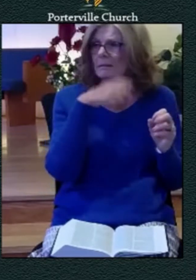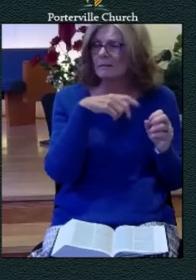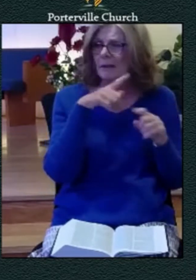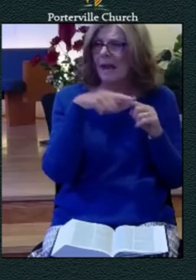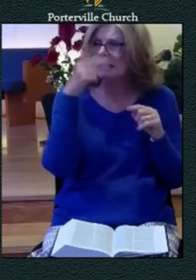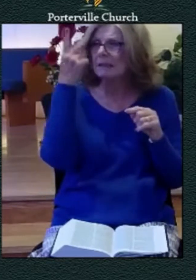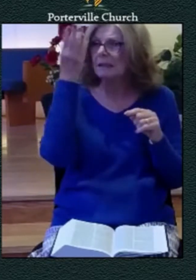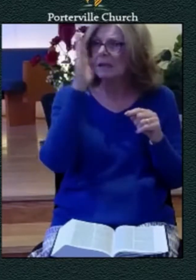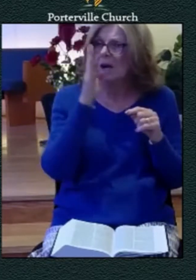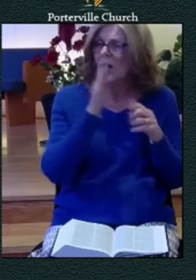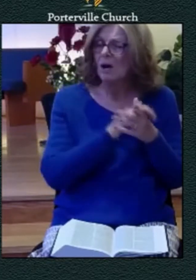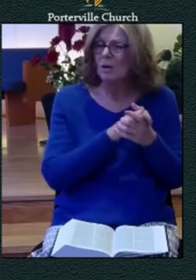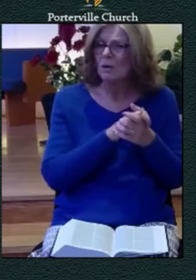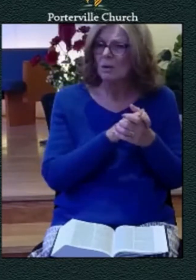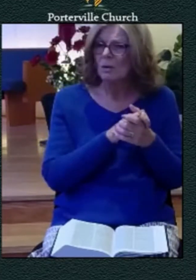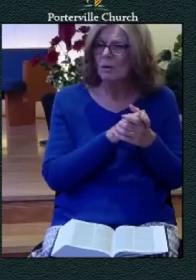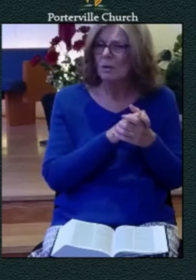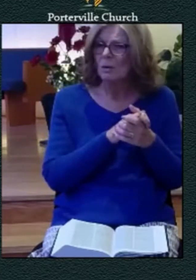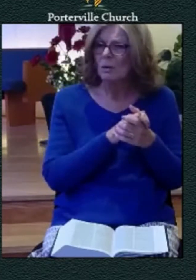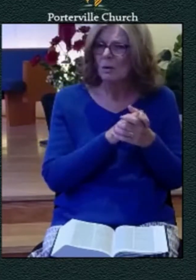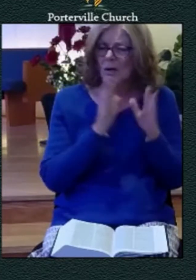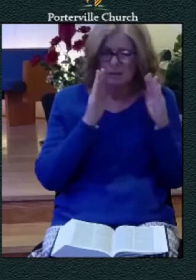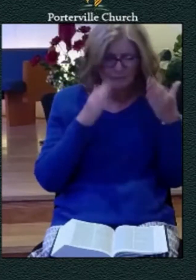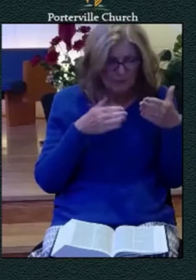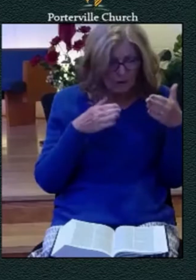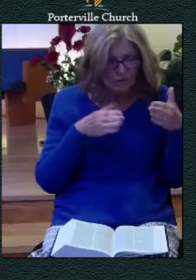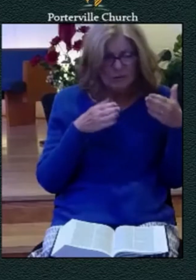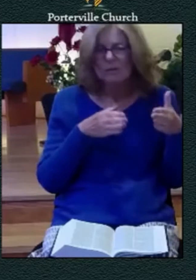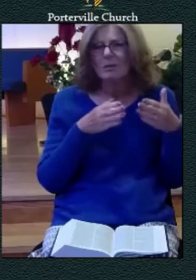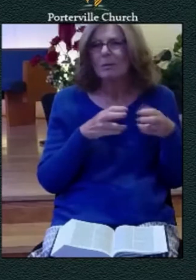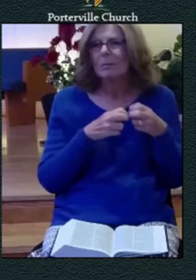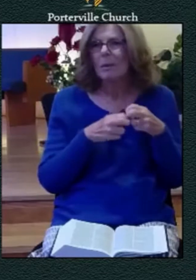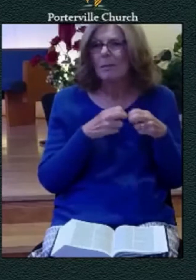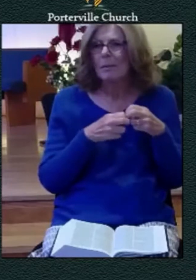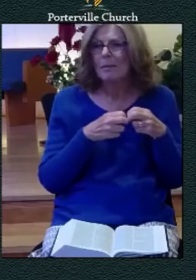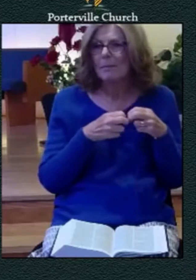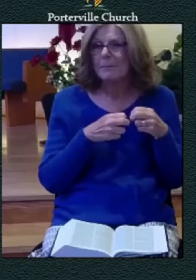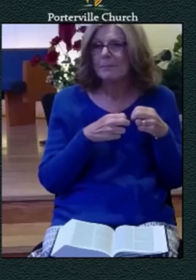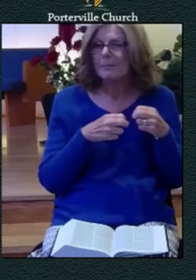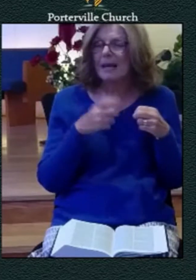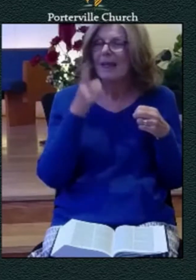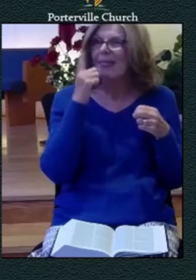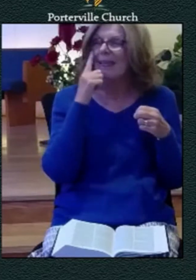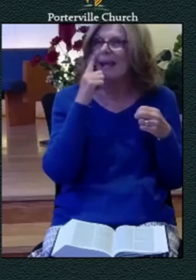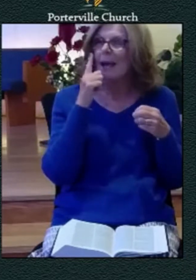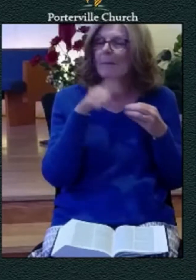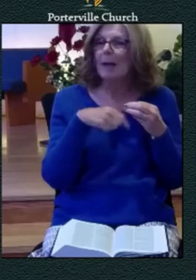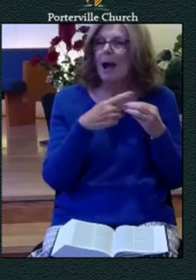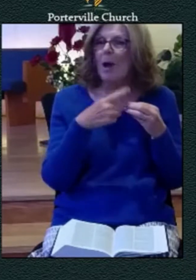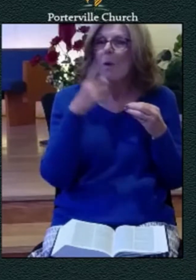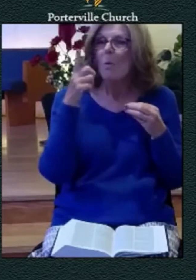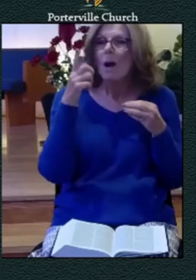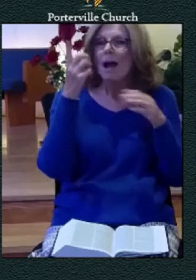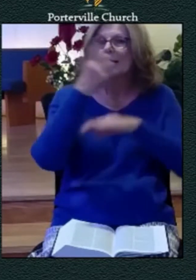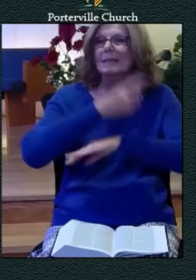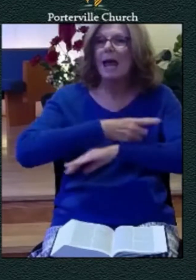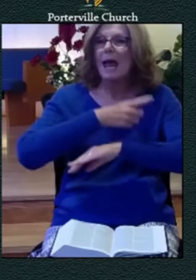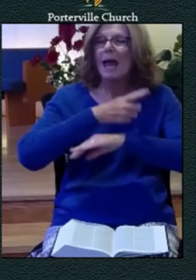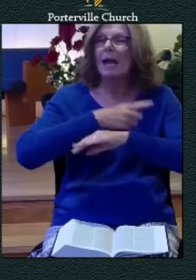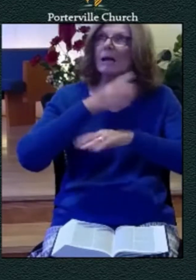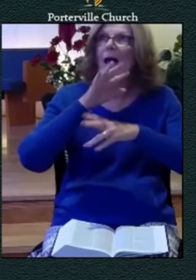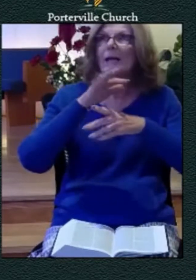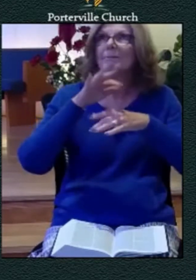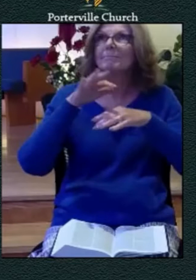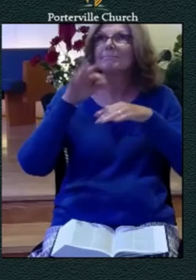what seems so clear before you think of the day when when you're on the mountaintop spiritually and and you